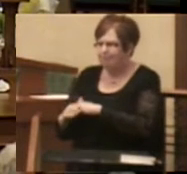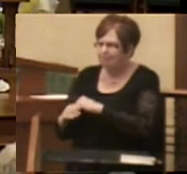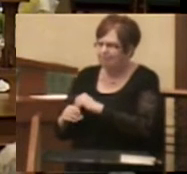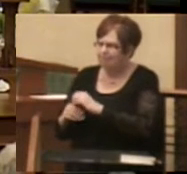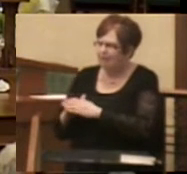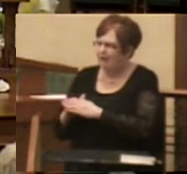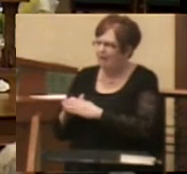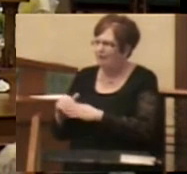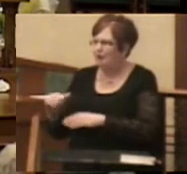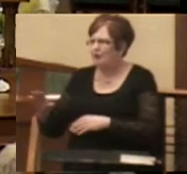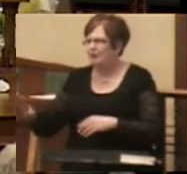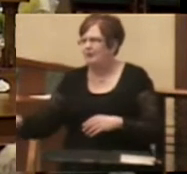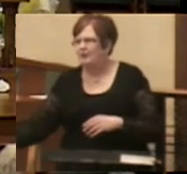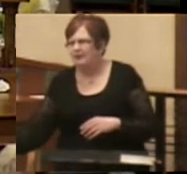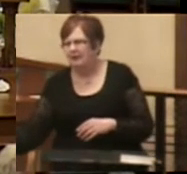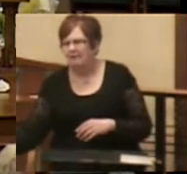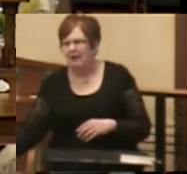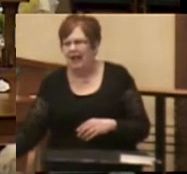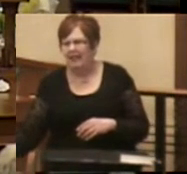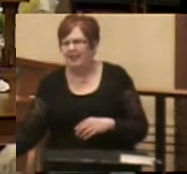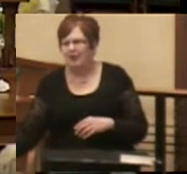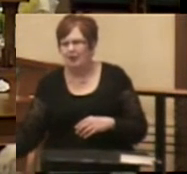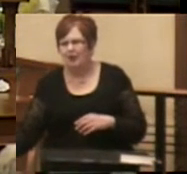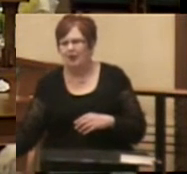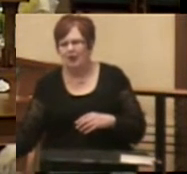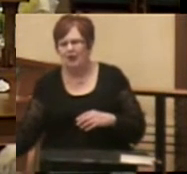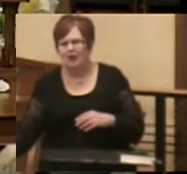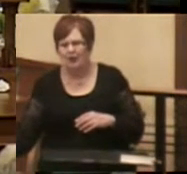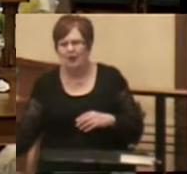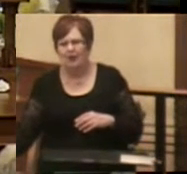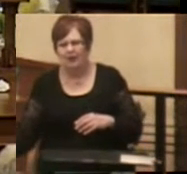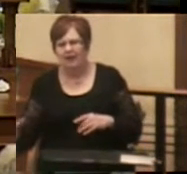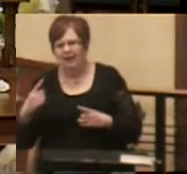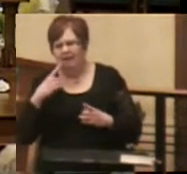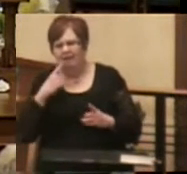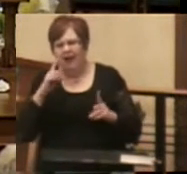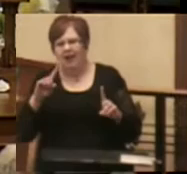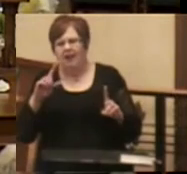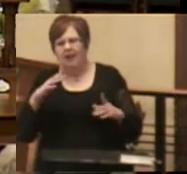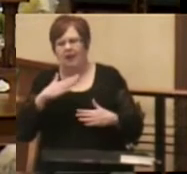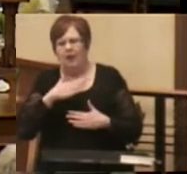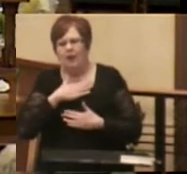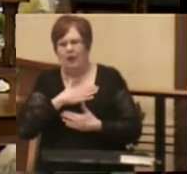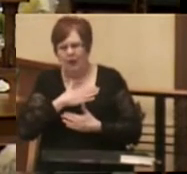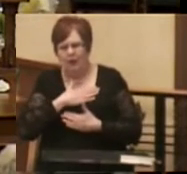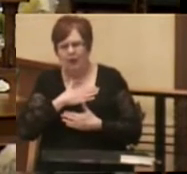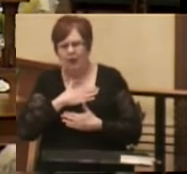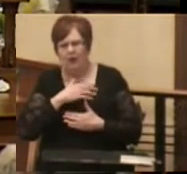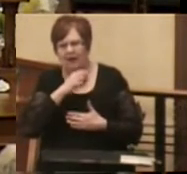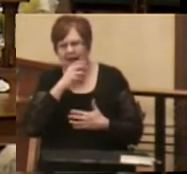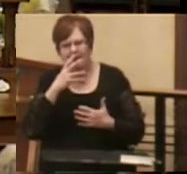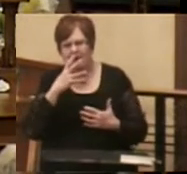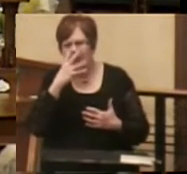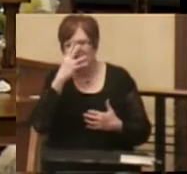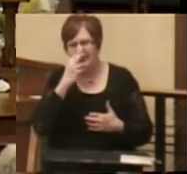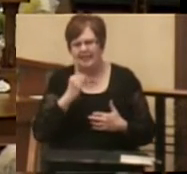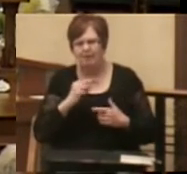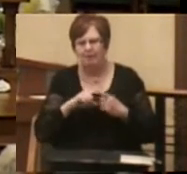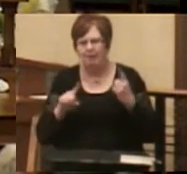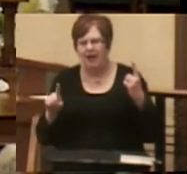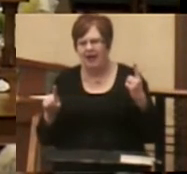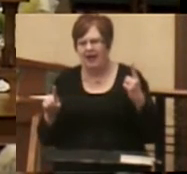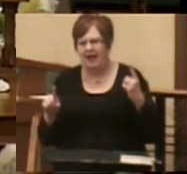reaching over to her bed and patting her. Eventually, she settled down. But she settled down not so much into sleep, but